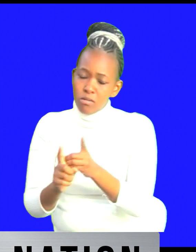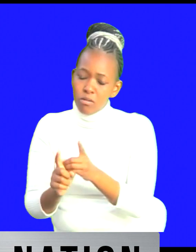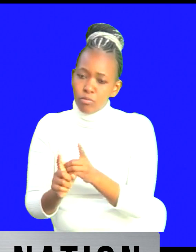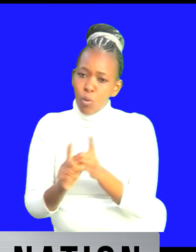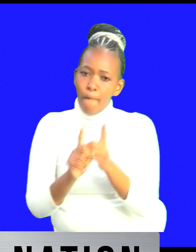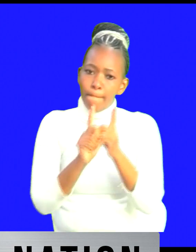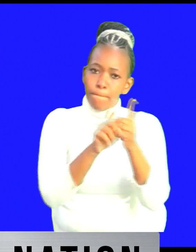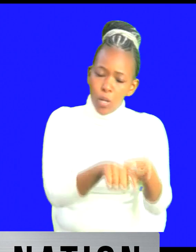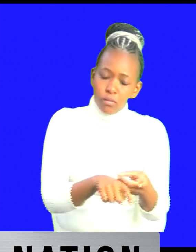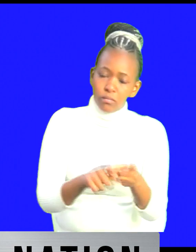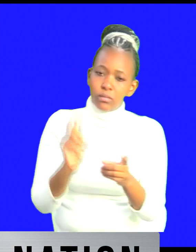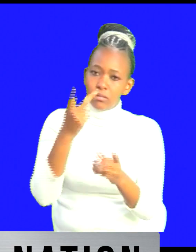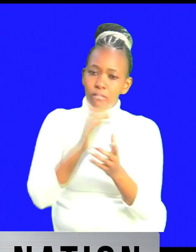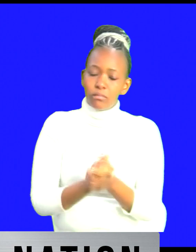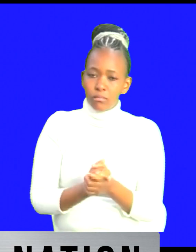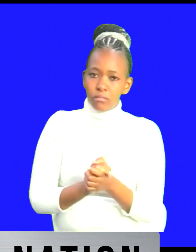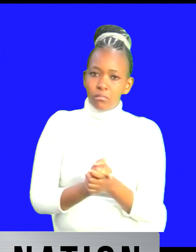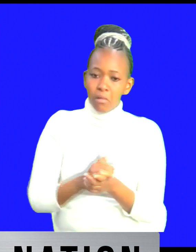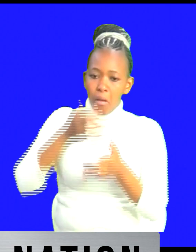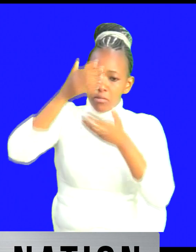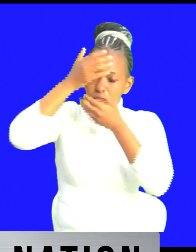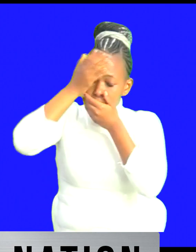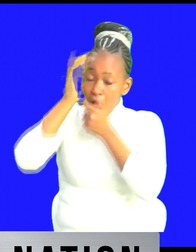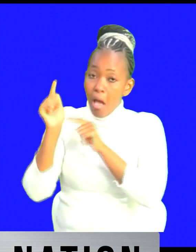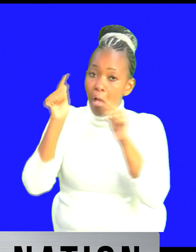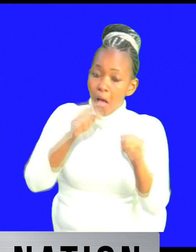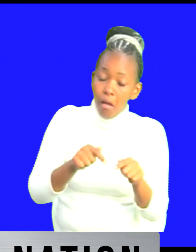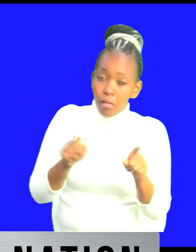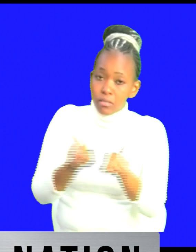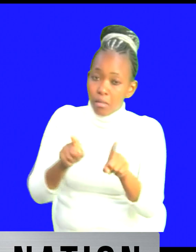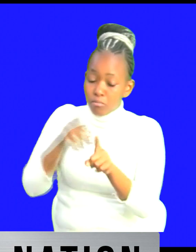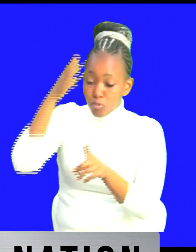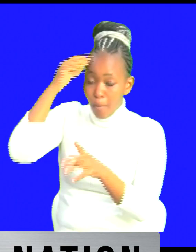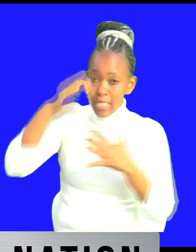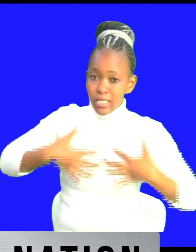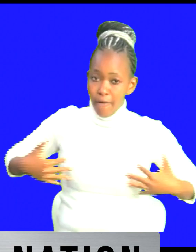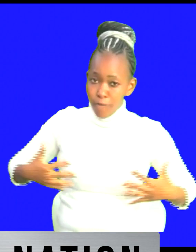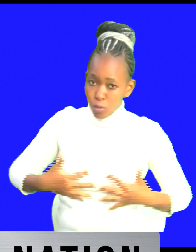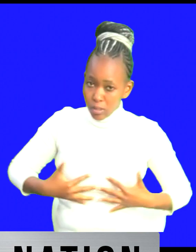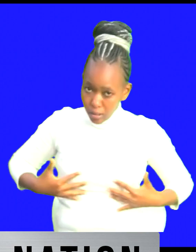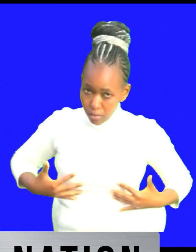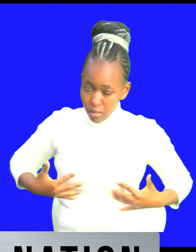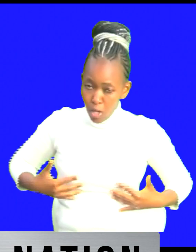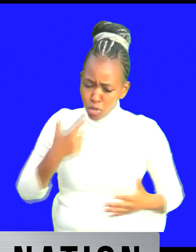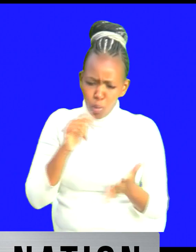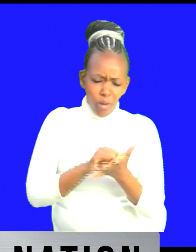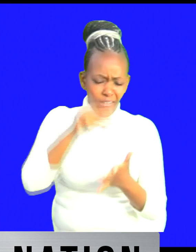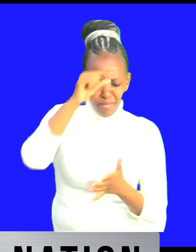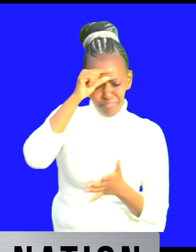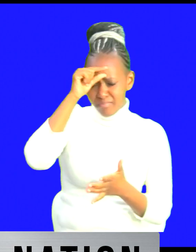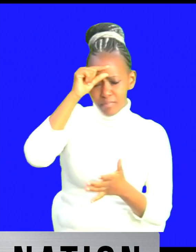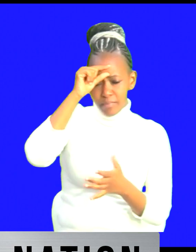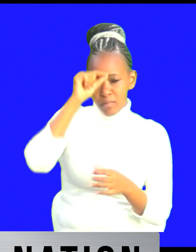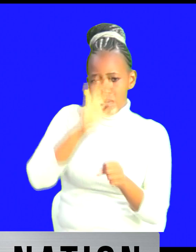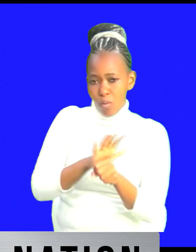the al-shabaab might come in as somali refugees and uh it's also like the government has a lot on its